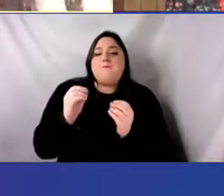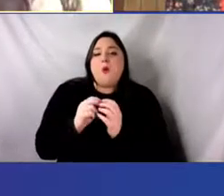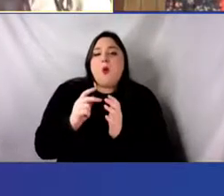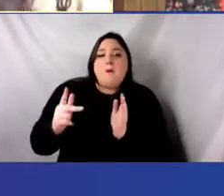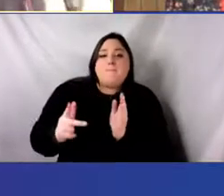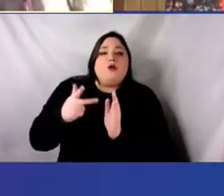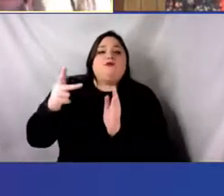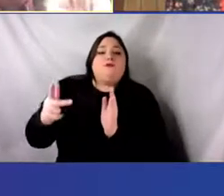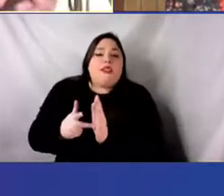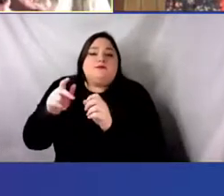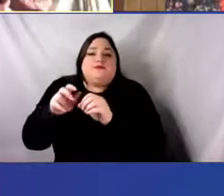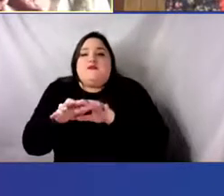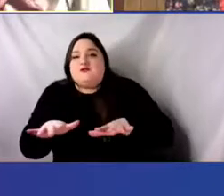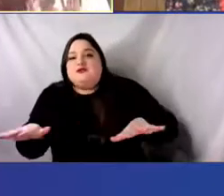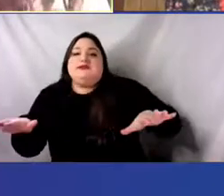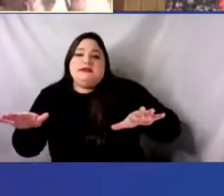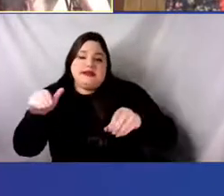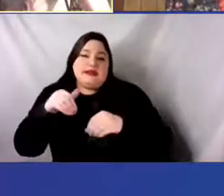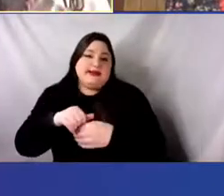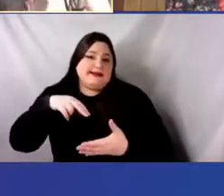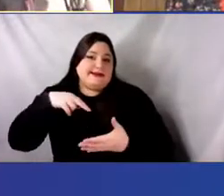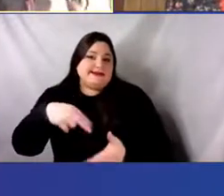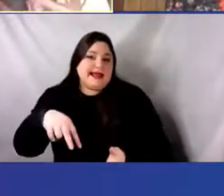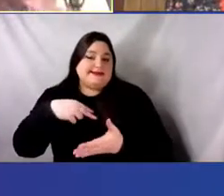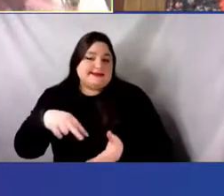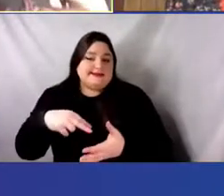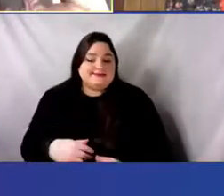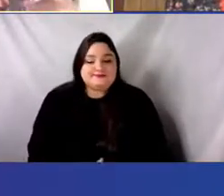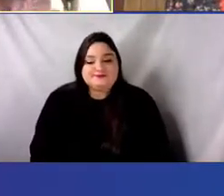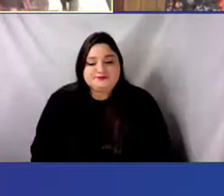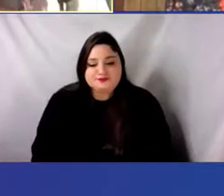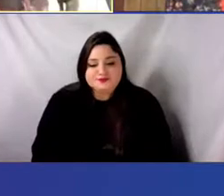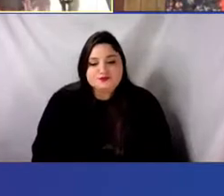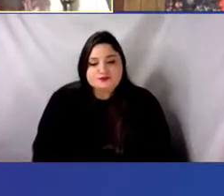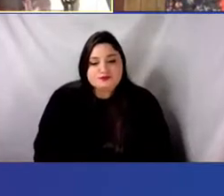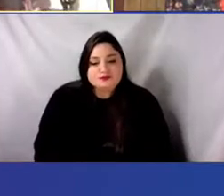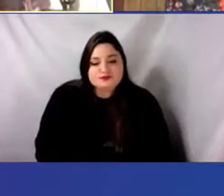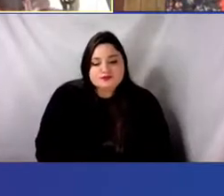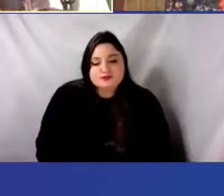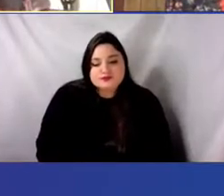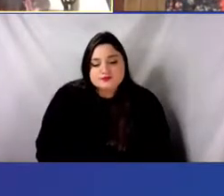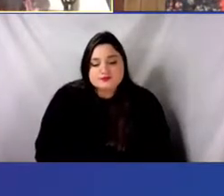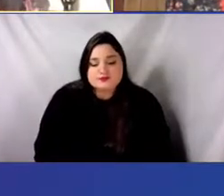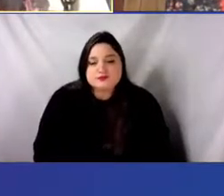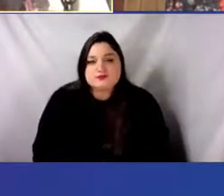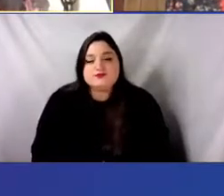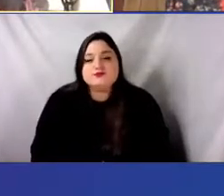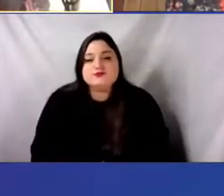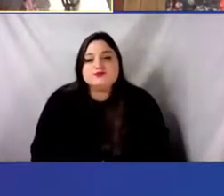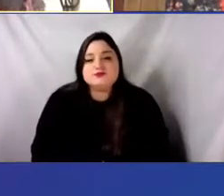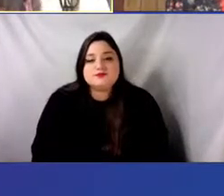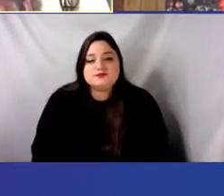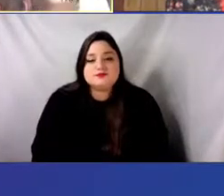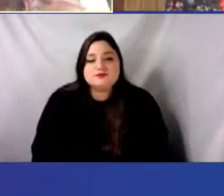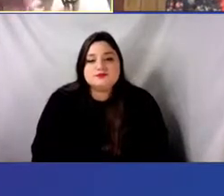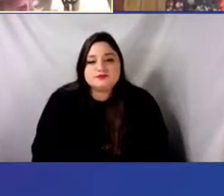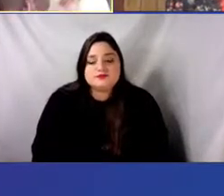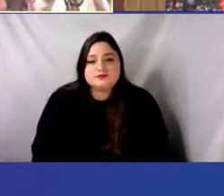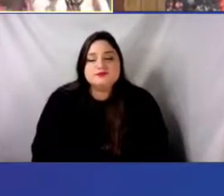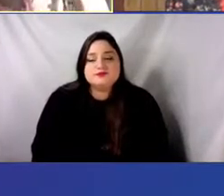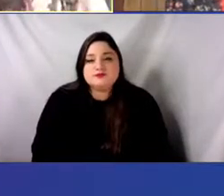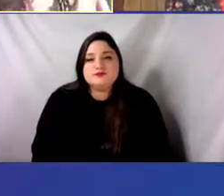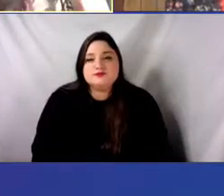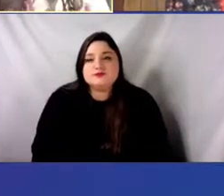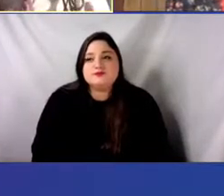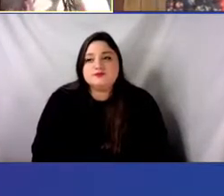I'm actually, one of the things that fascinated me about this, um, this panel is